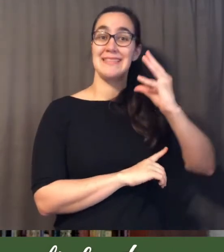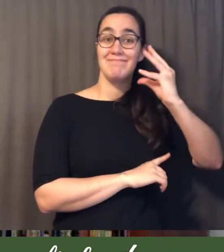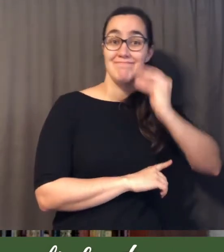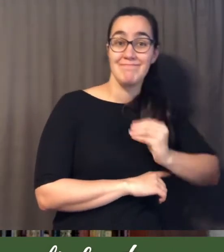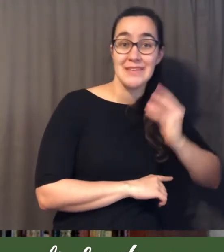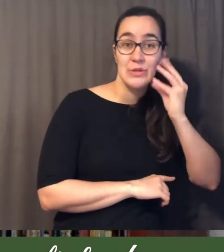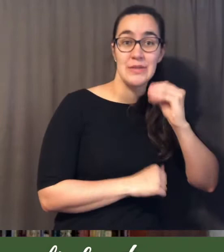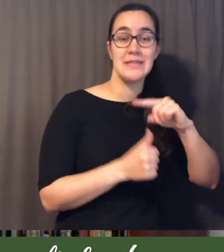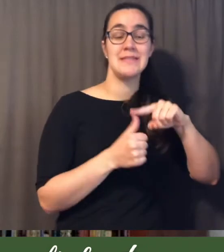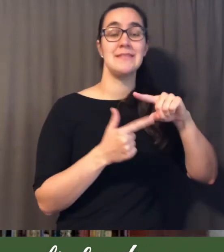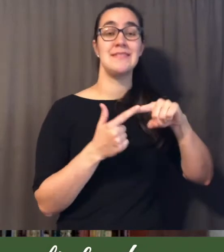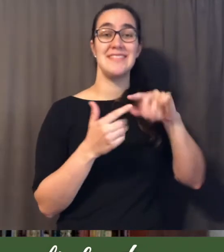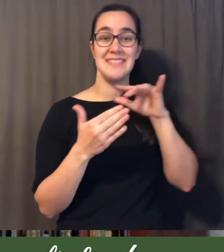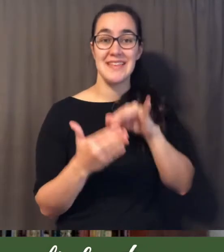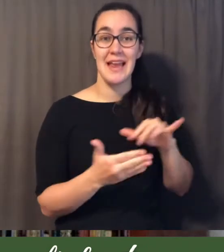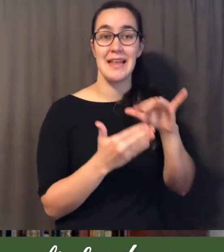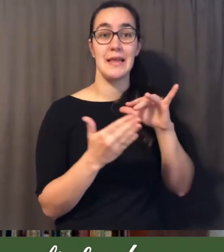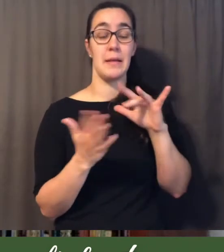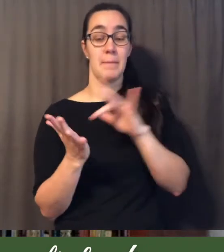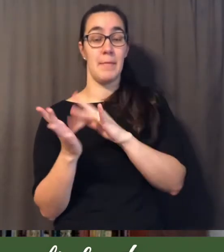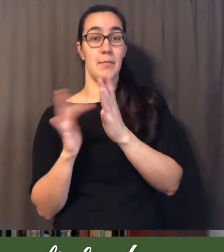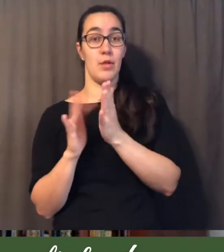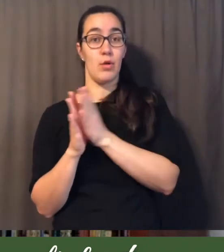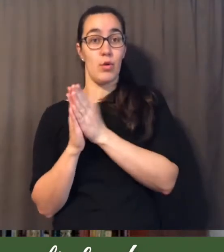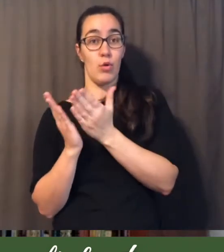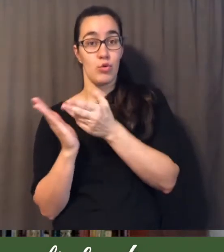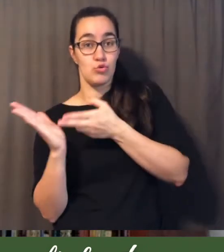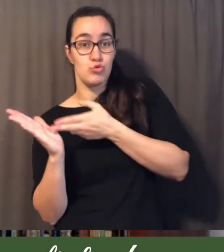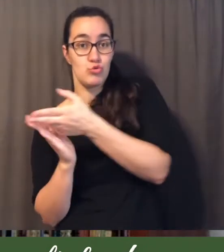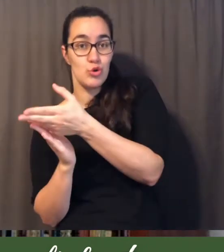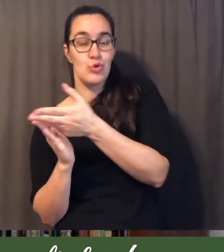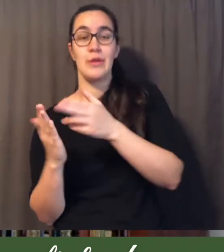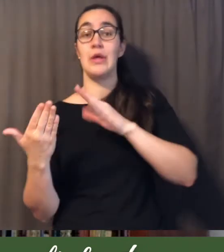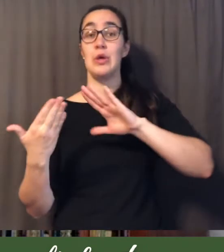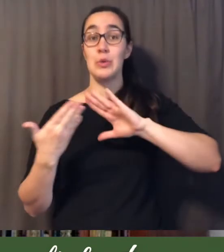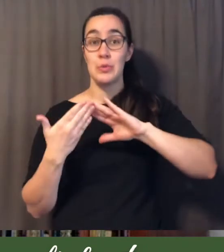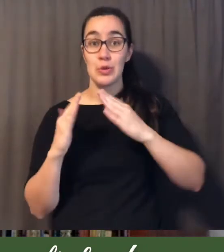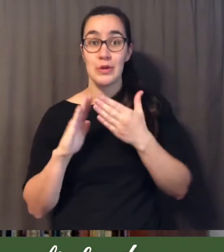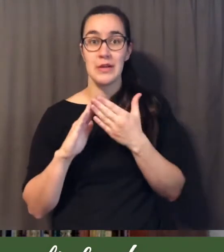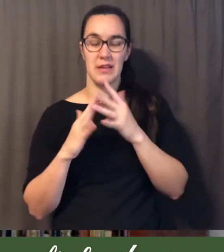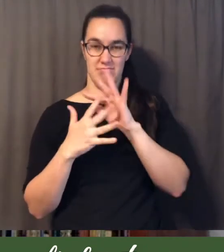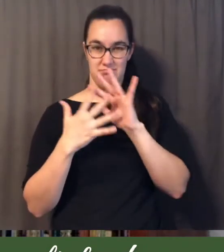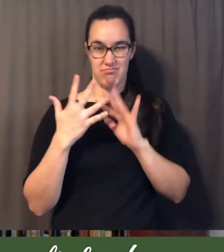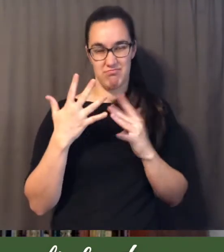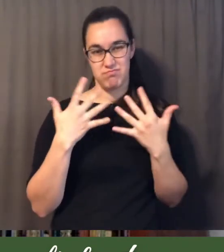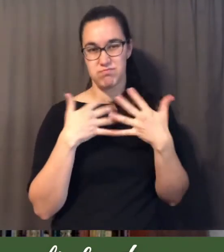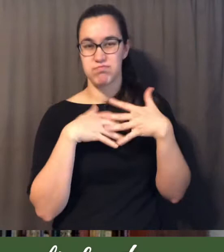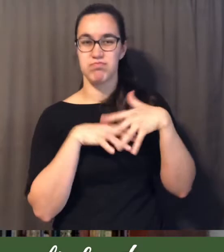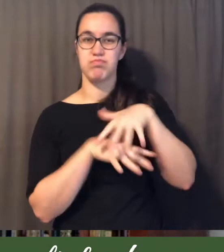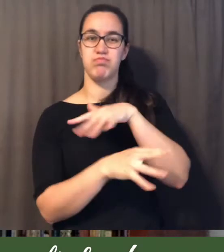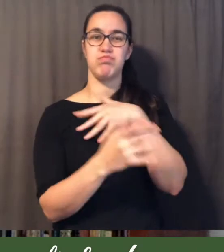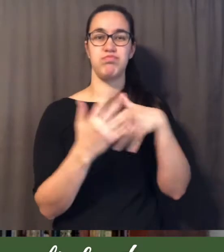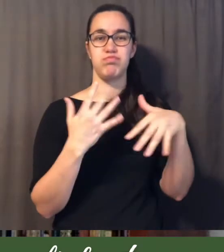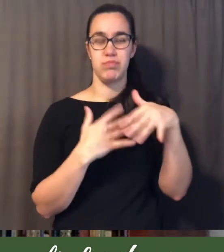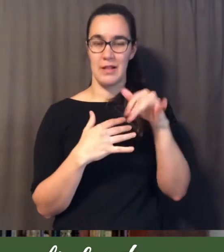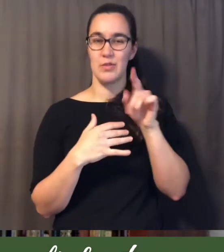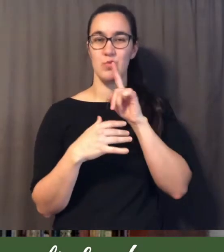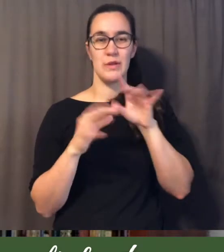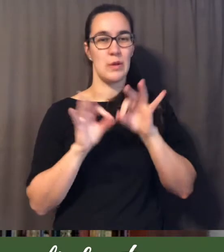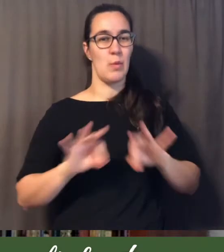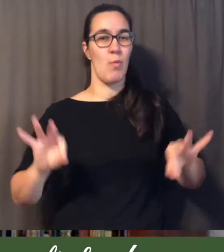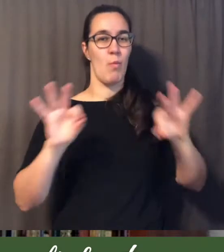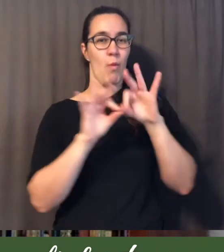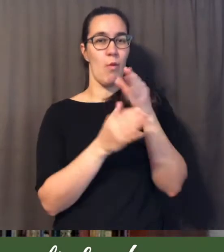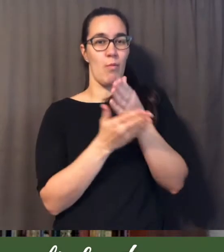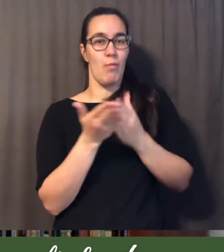biblical truth in with community and and building friendships right so in the midst of that so it's a key part